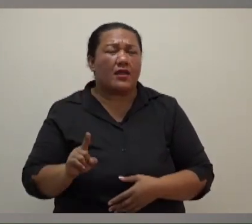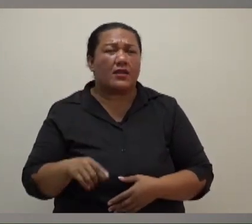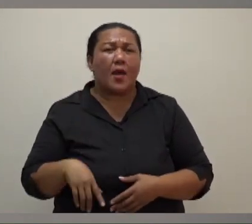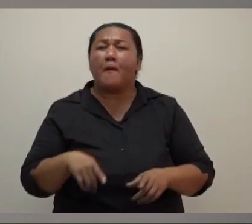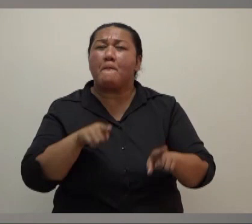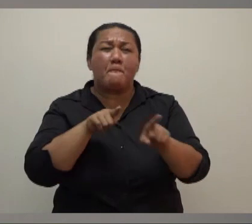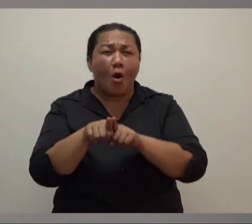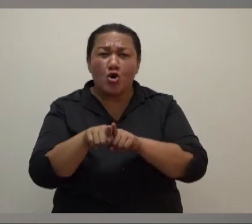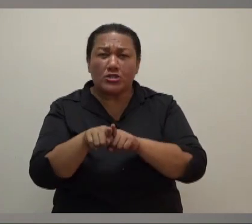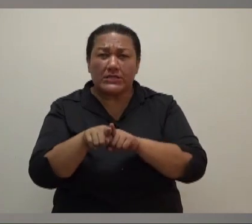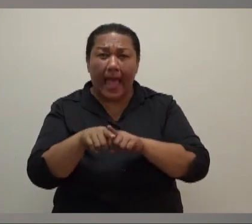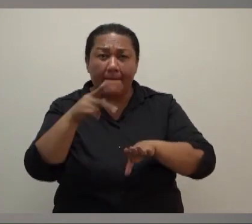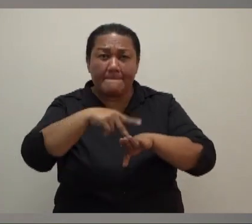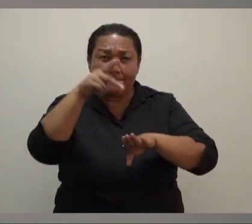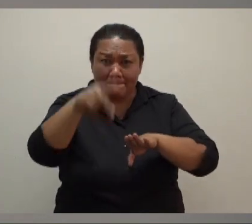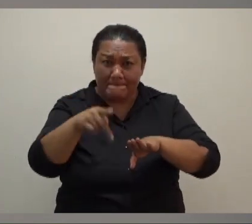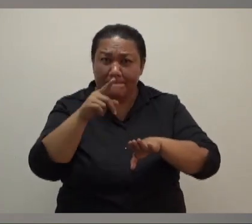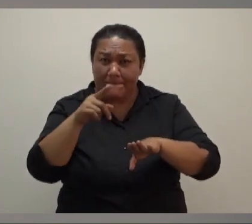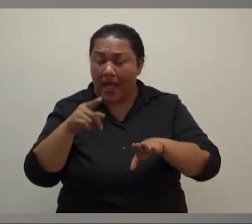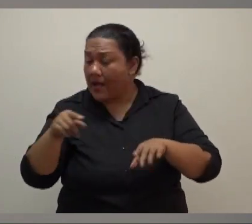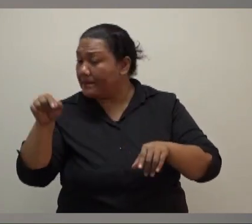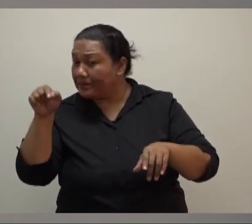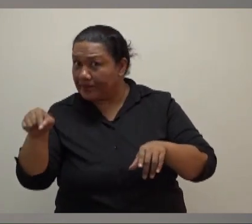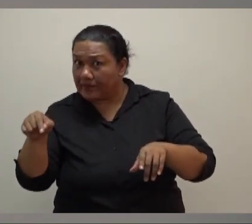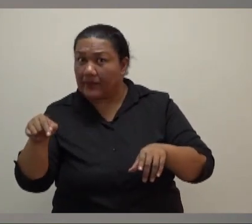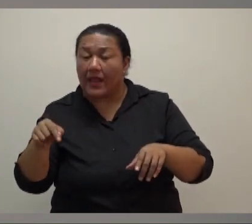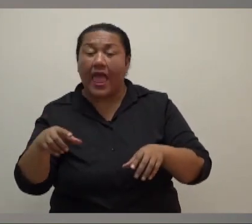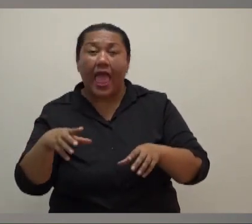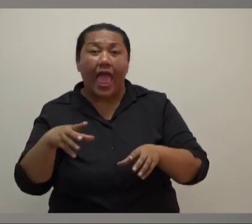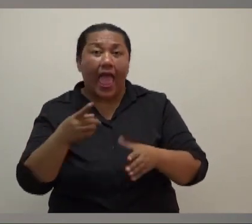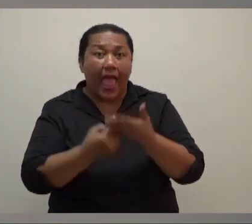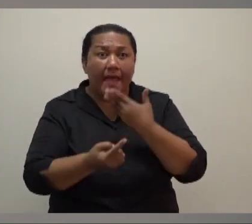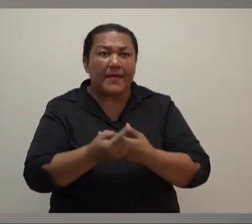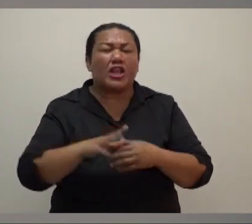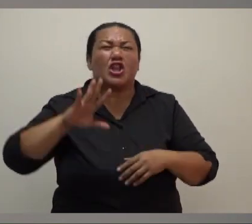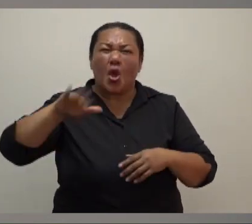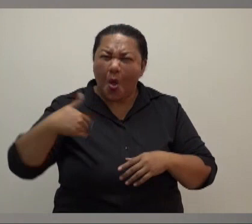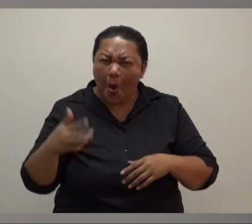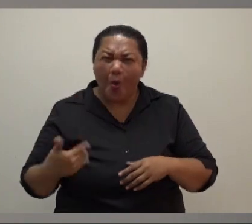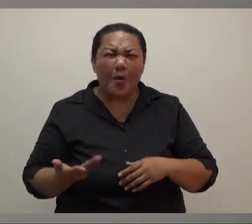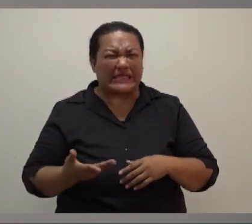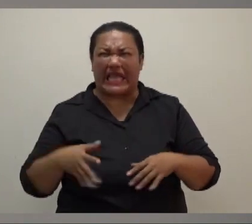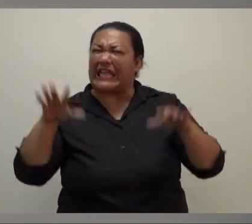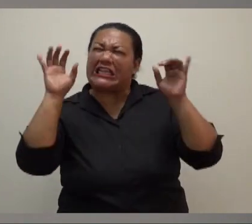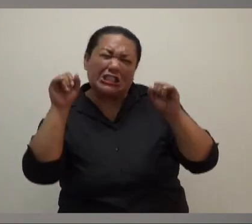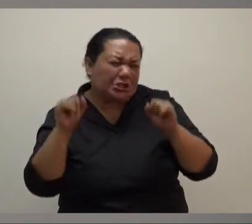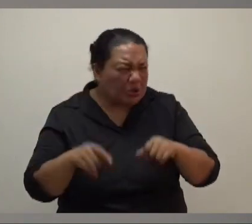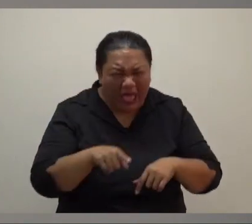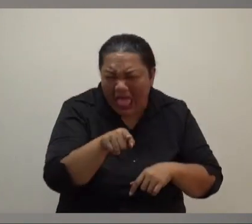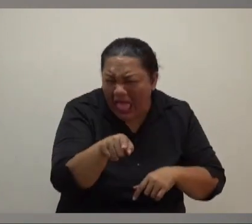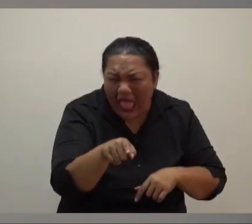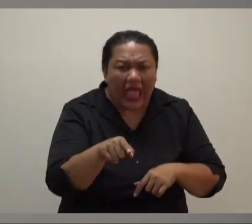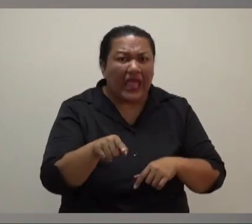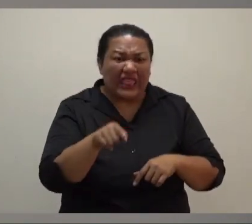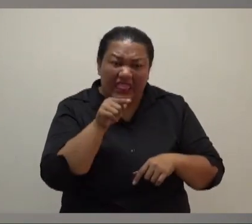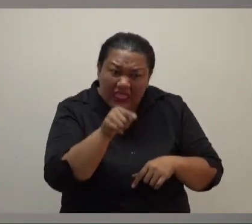coming out and having all these sort of, you know, what I call the silo statements on silo issues just so they can appeal to some kind of vote